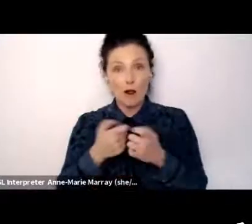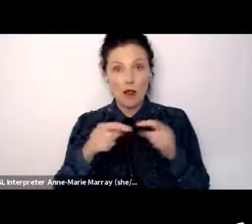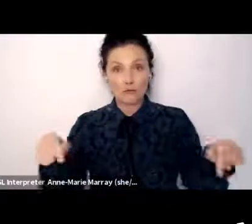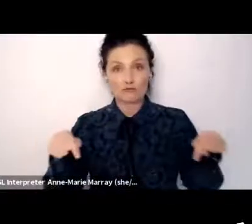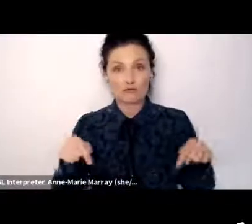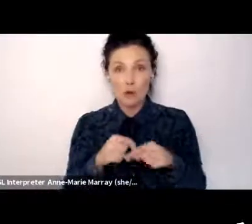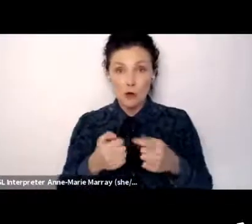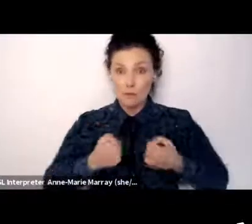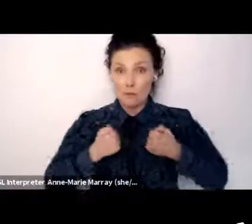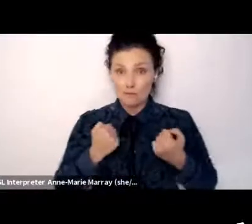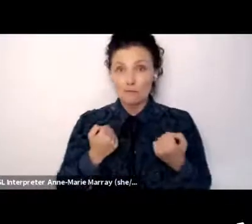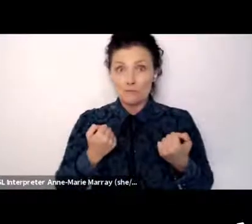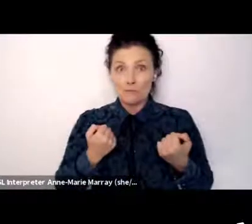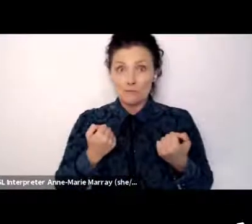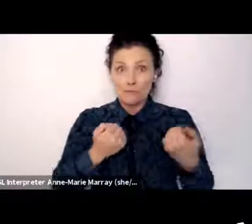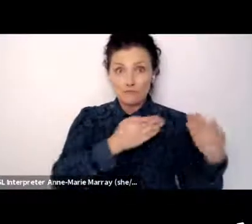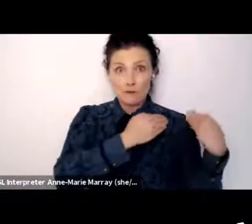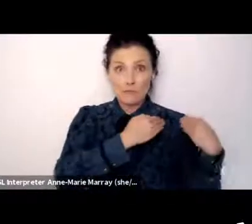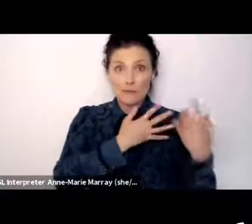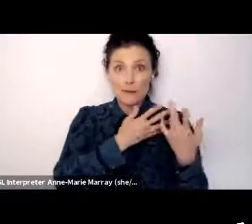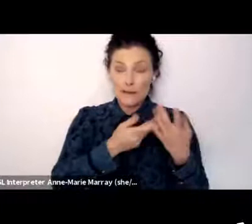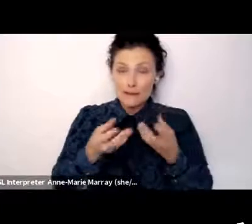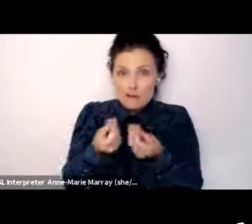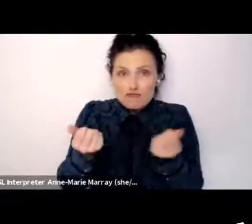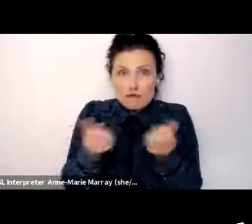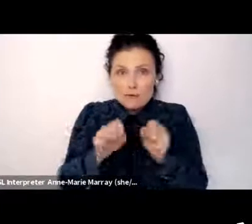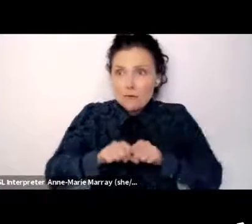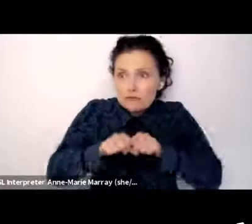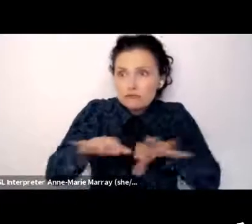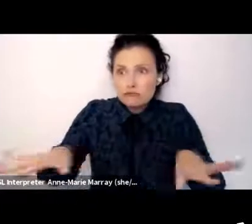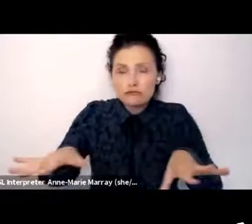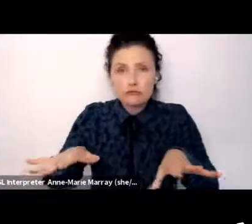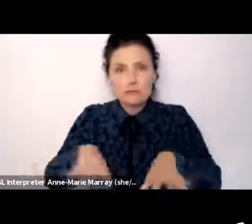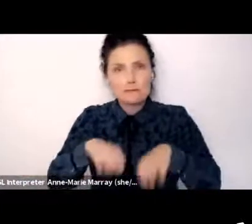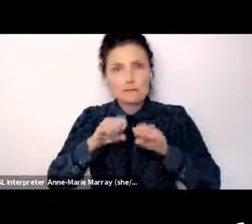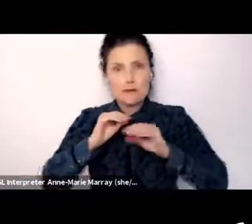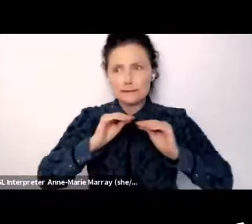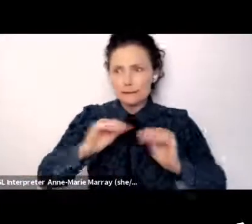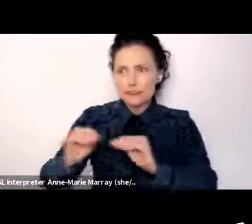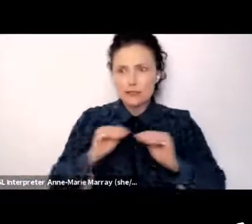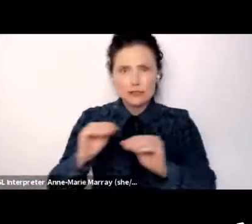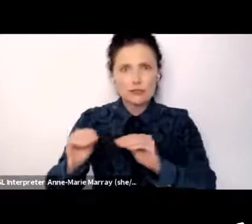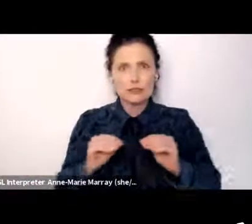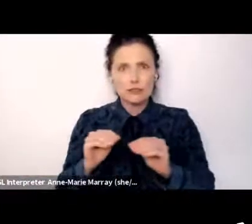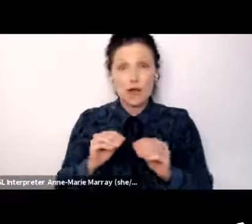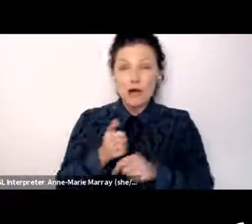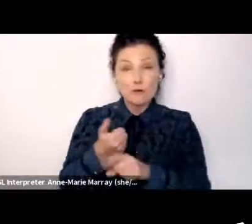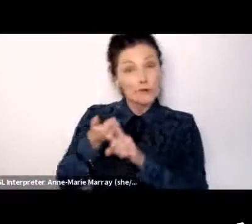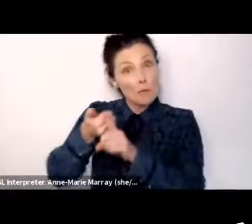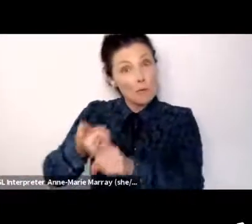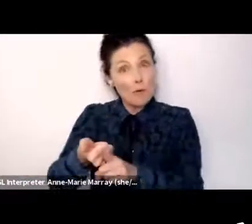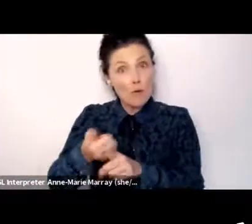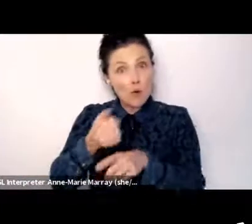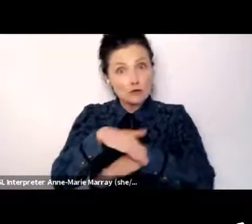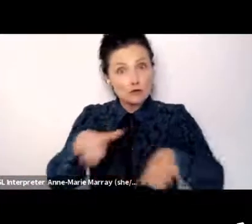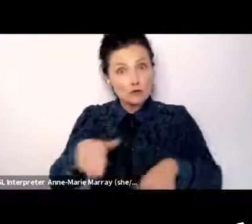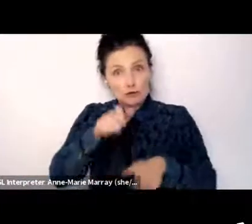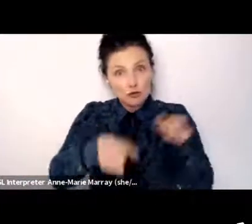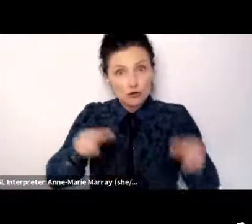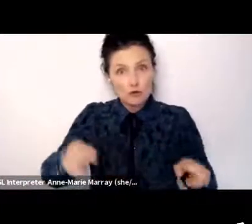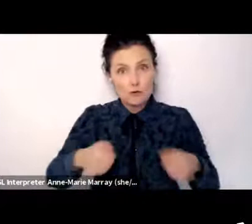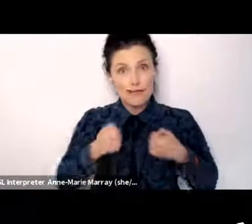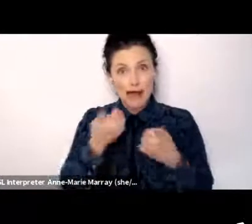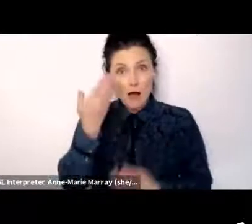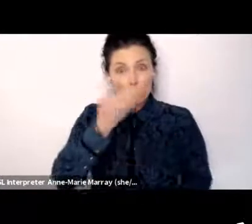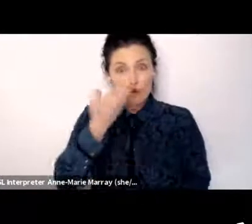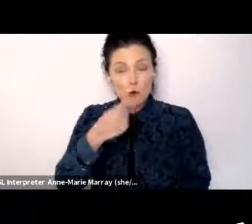out and start teaching them and support our students in school that are striking over climate change as well. Thanks very